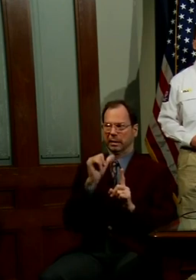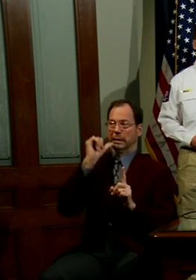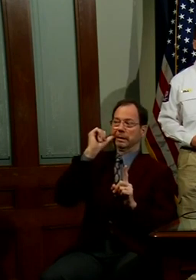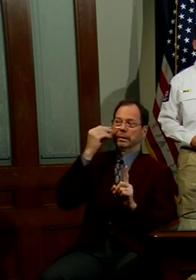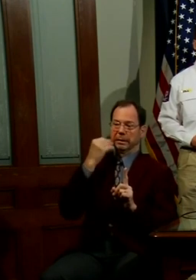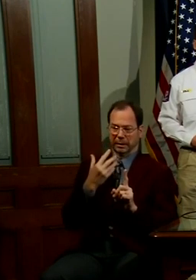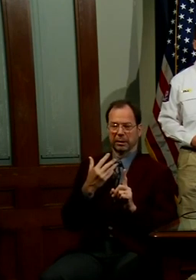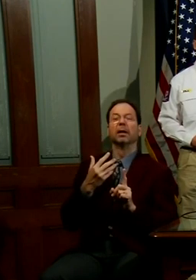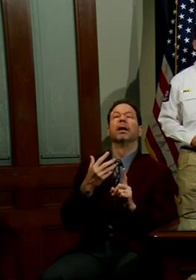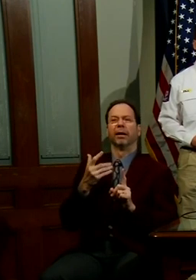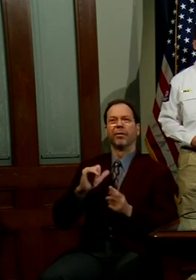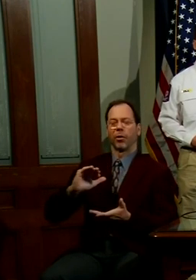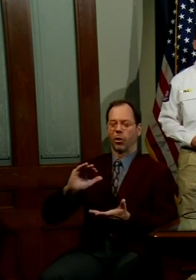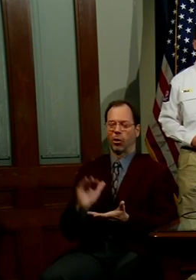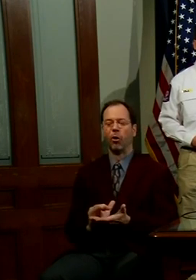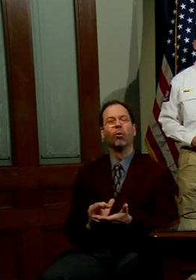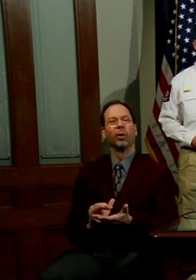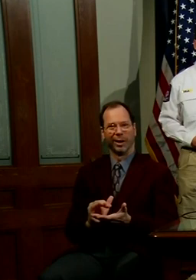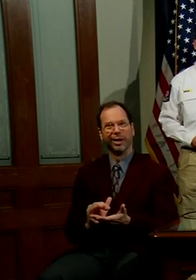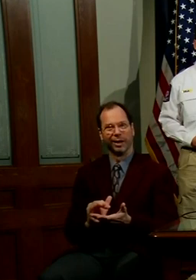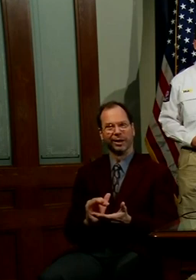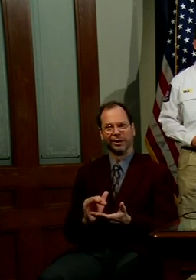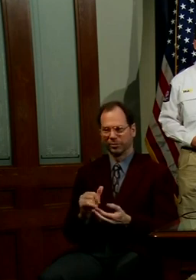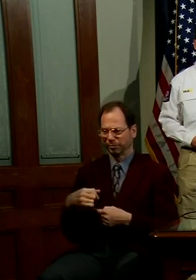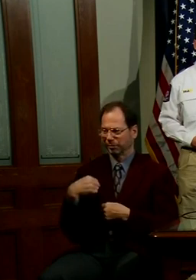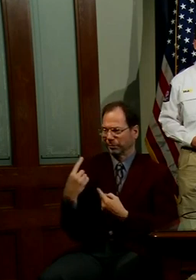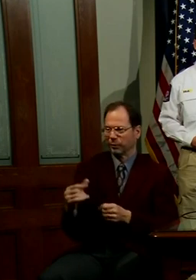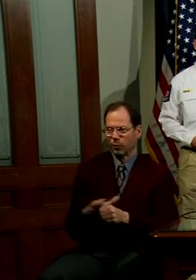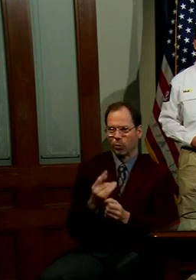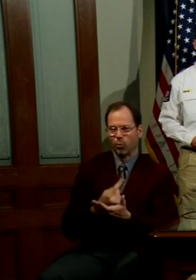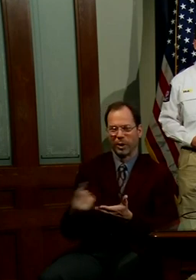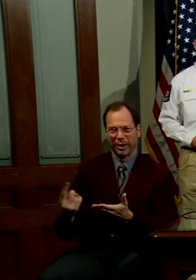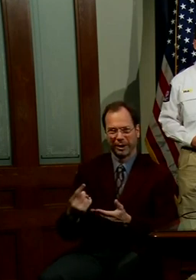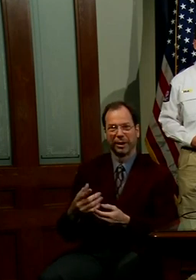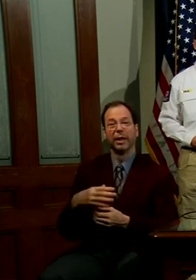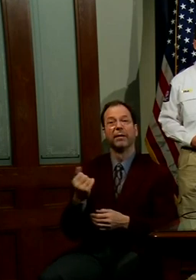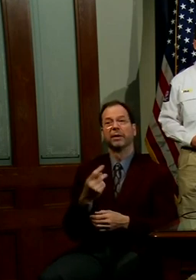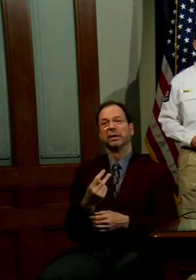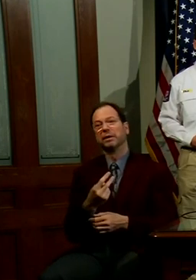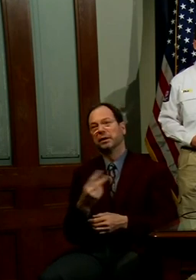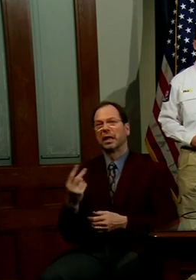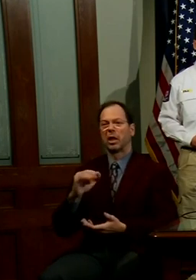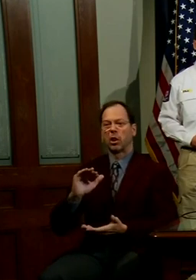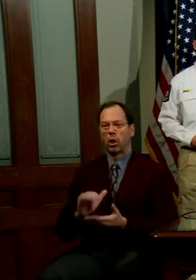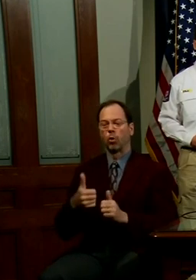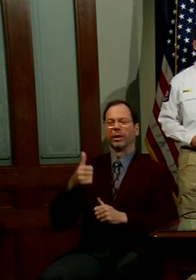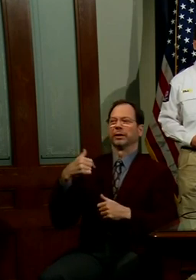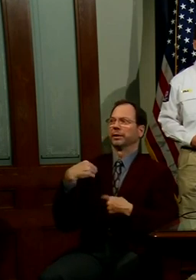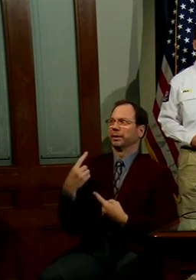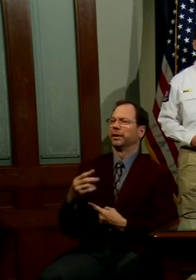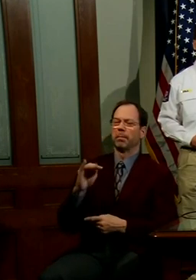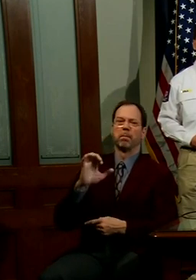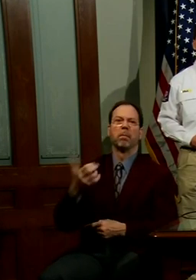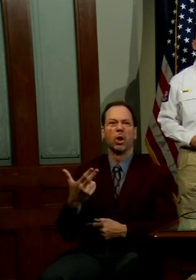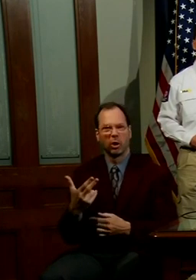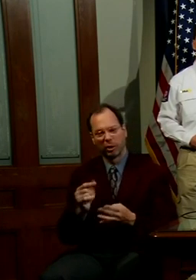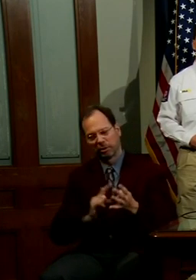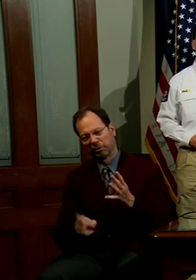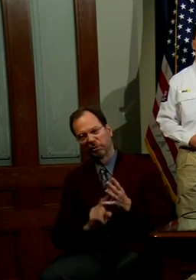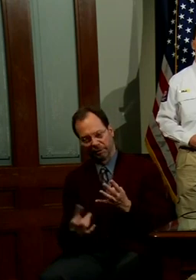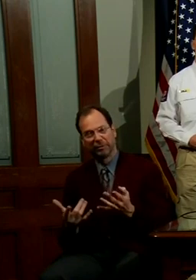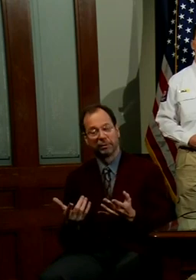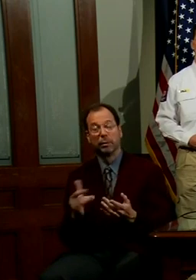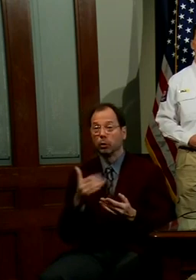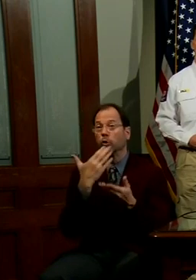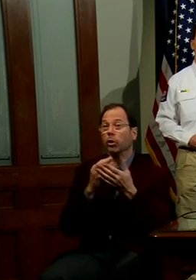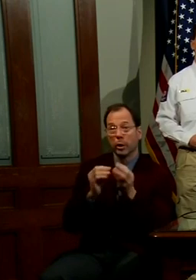was the lowest in an entire week and the second lowest since late March. Now, those